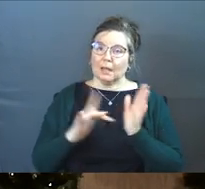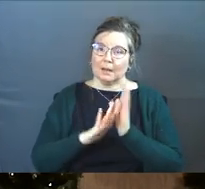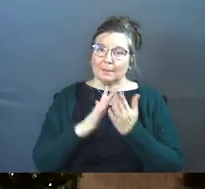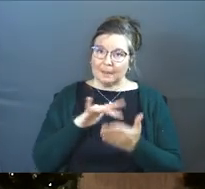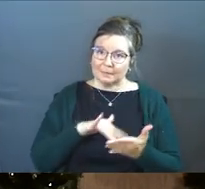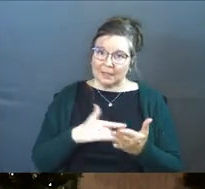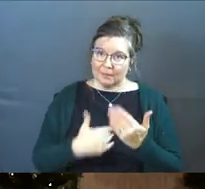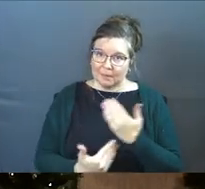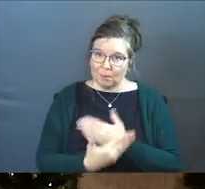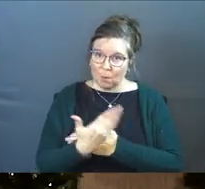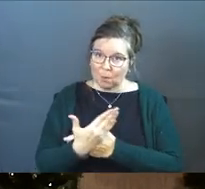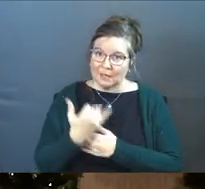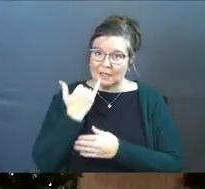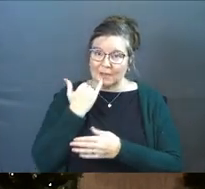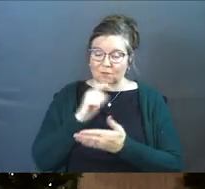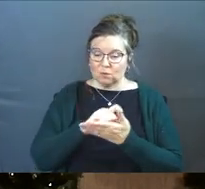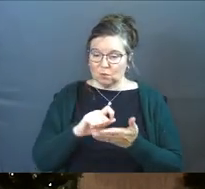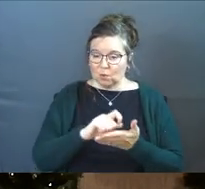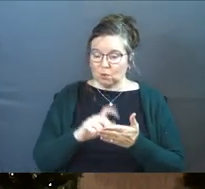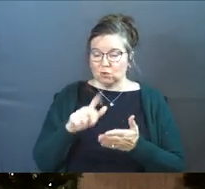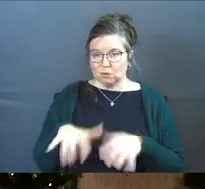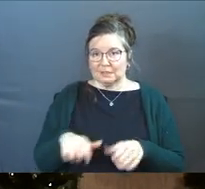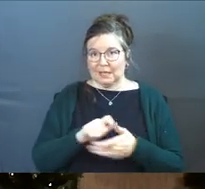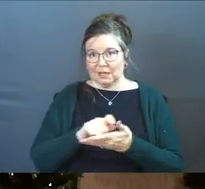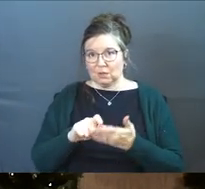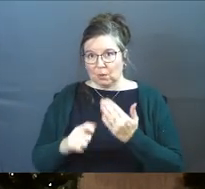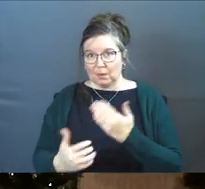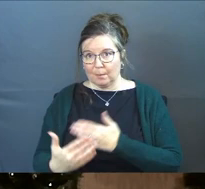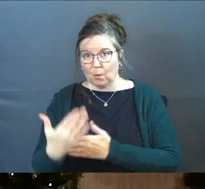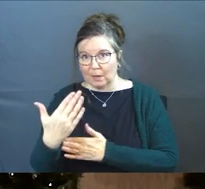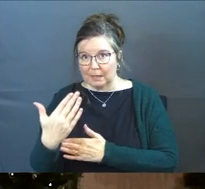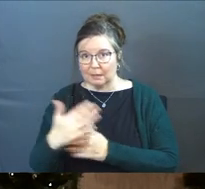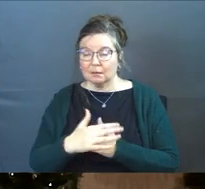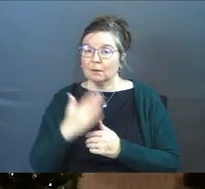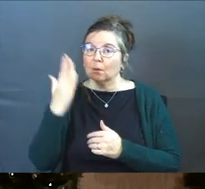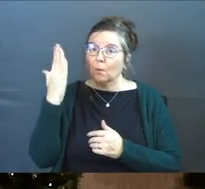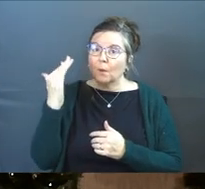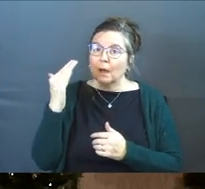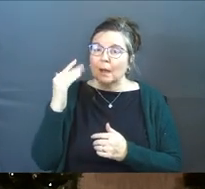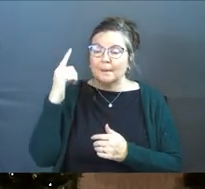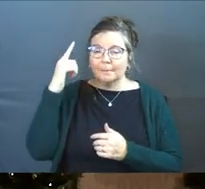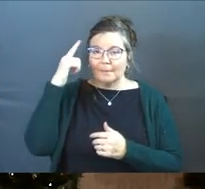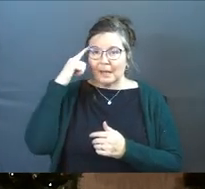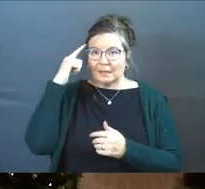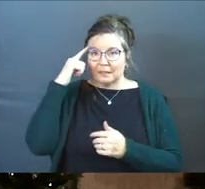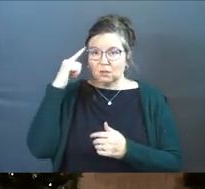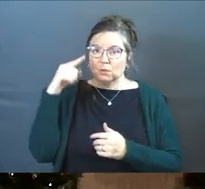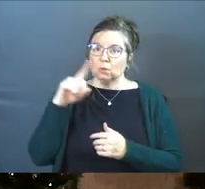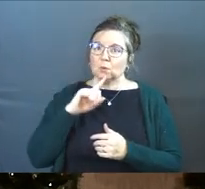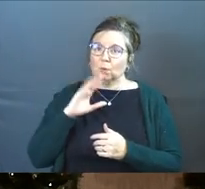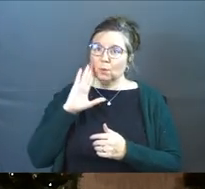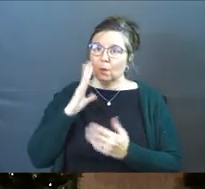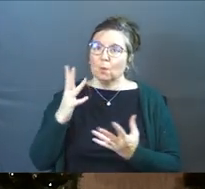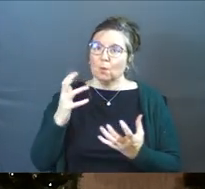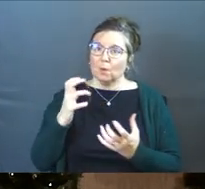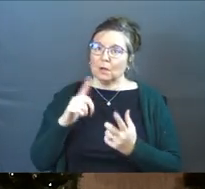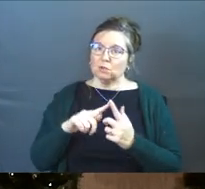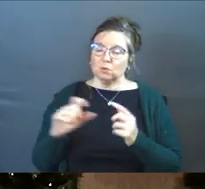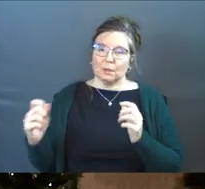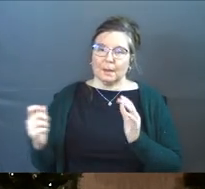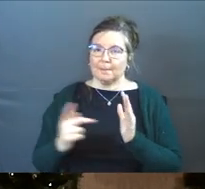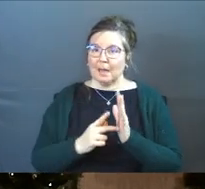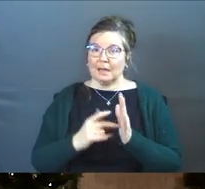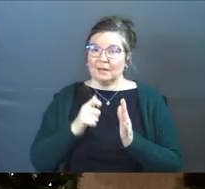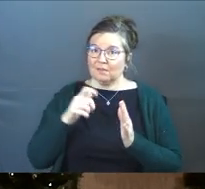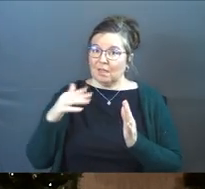Bible study this morning. If you were a note taker, you should take notes this morning because mentally you were going to want to come